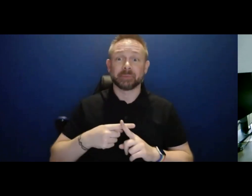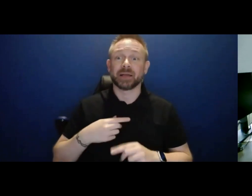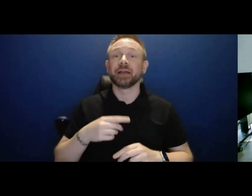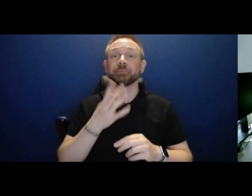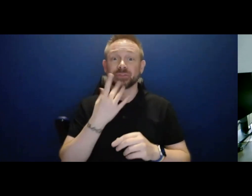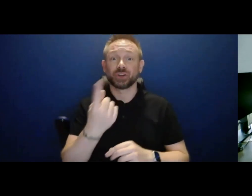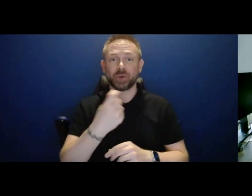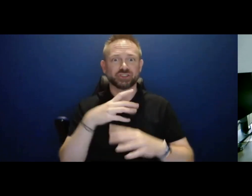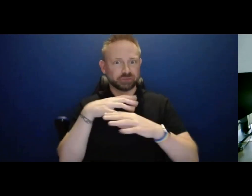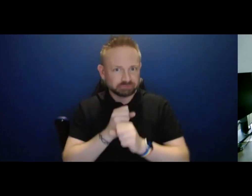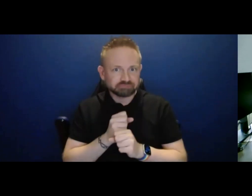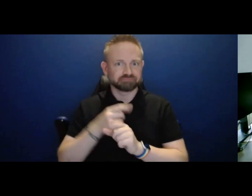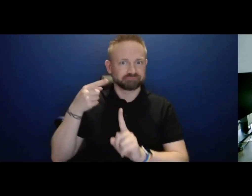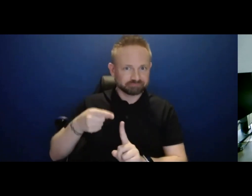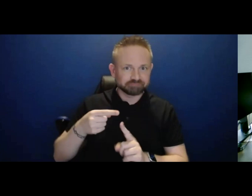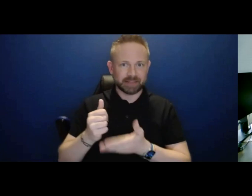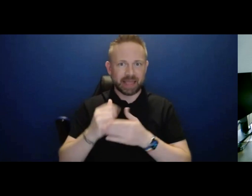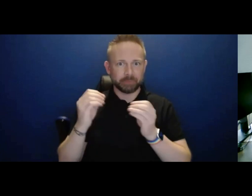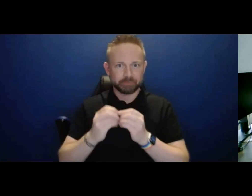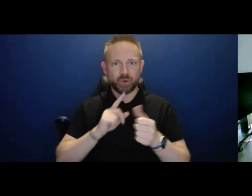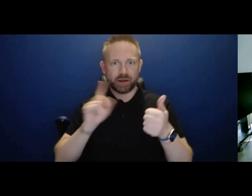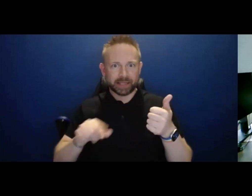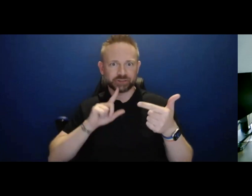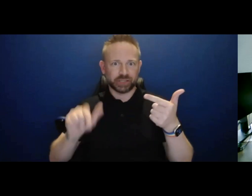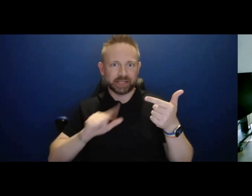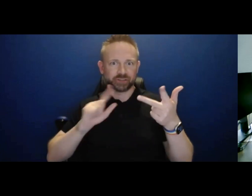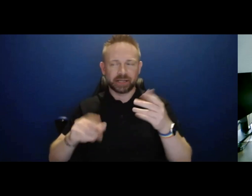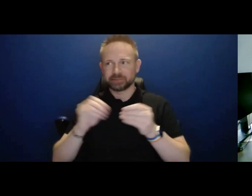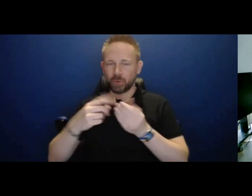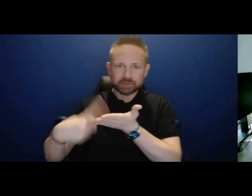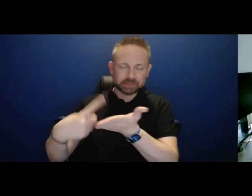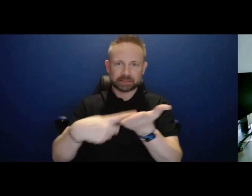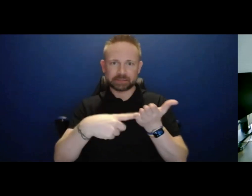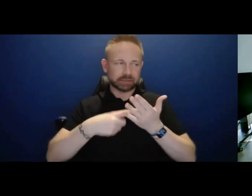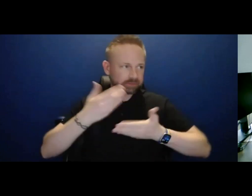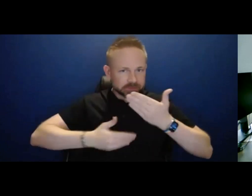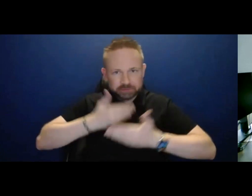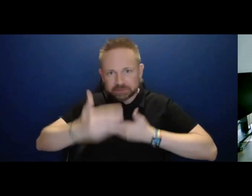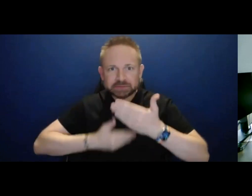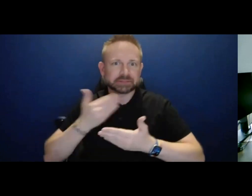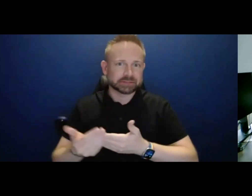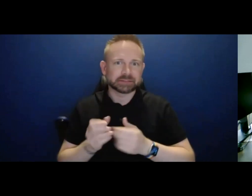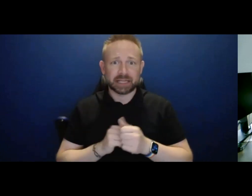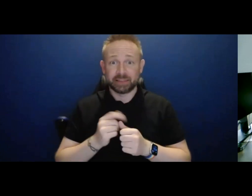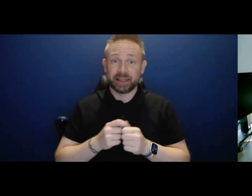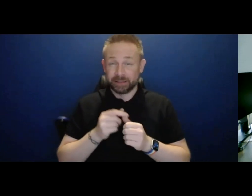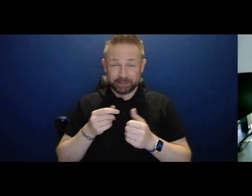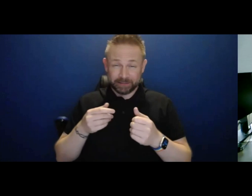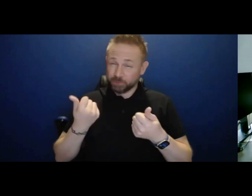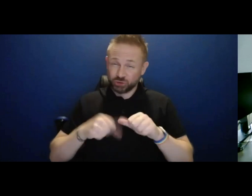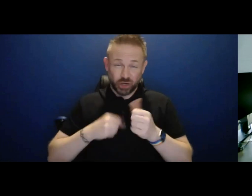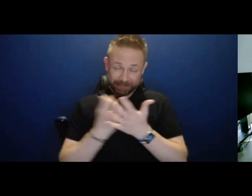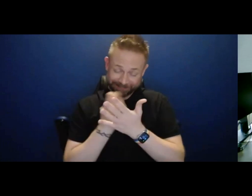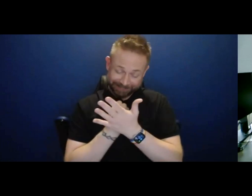through, uh, uh, through more, uh, through more dialogue. Um, and, uh, we'll, we'll try to get through everybody before we